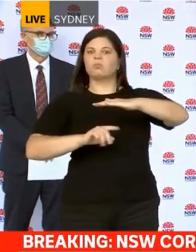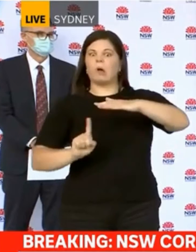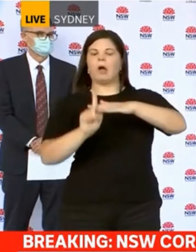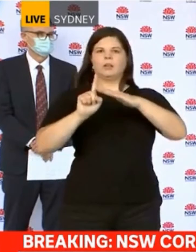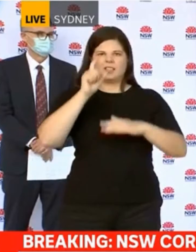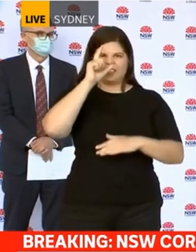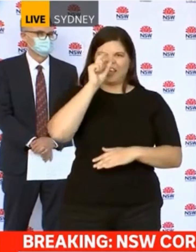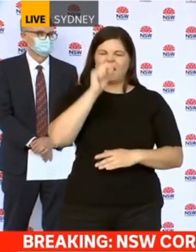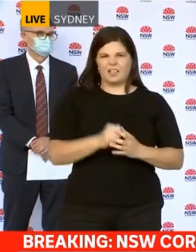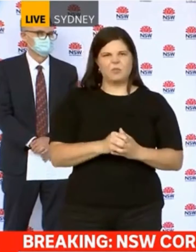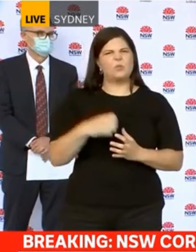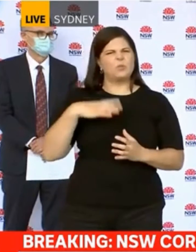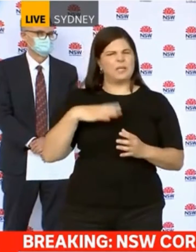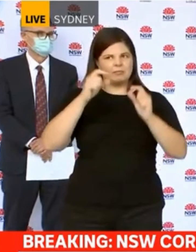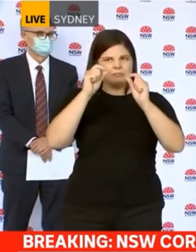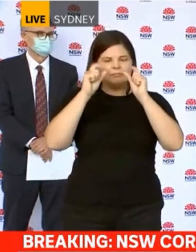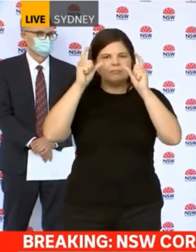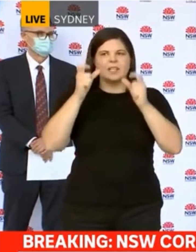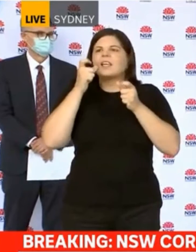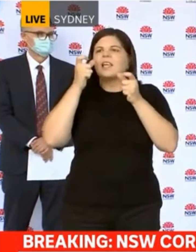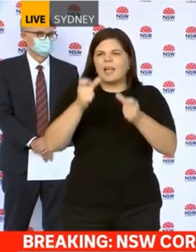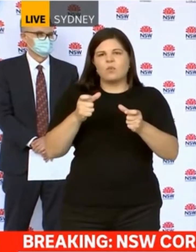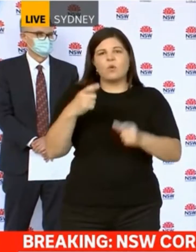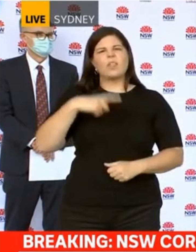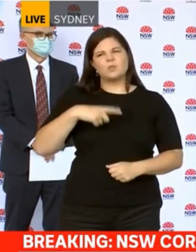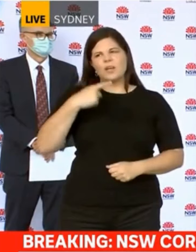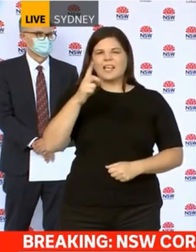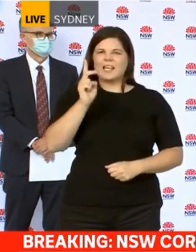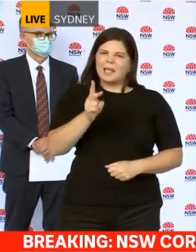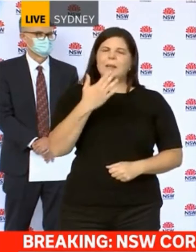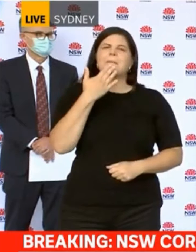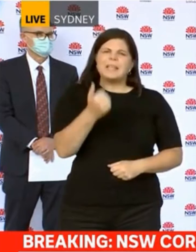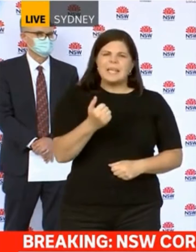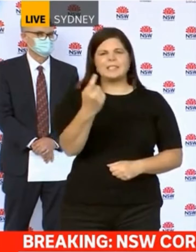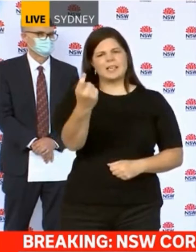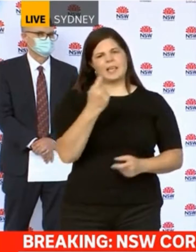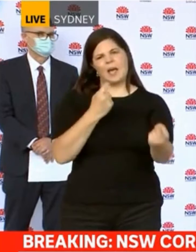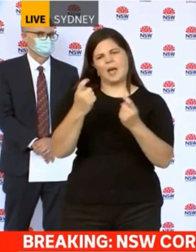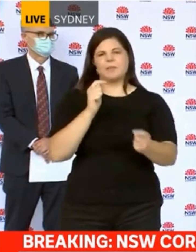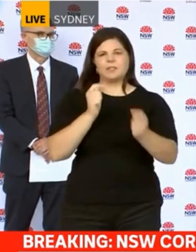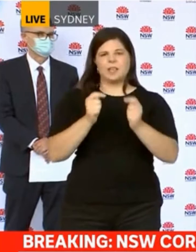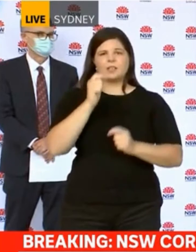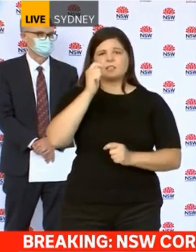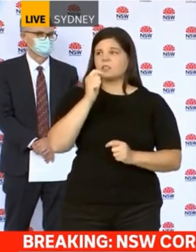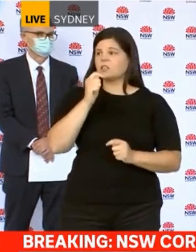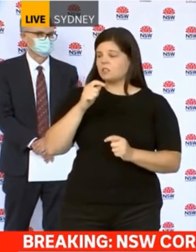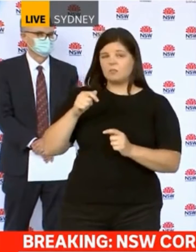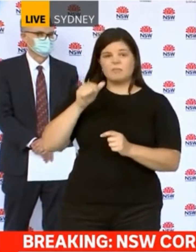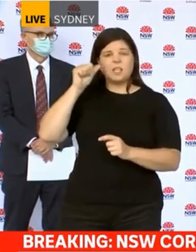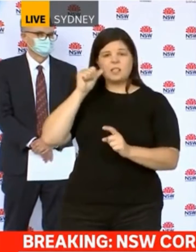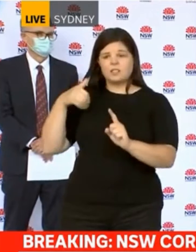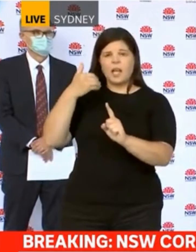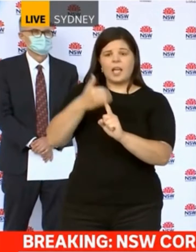that and that's why I'm pleading for people to come forward and get tested. Yesterday at 8 p.m. we only had 14